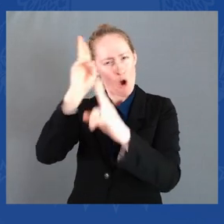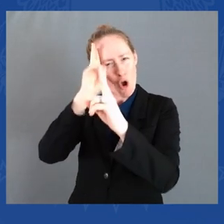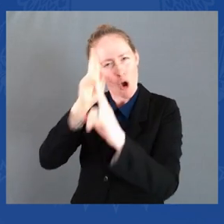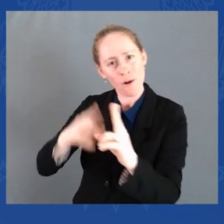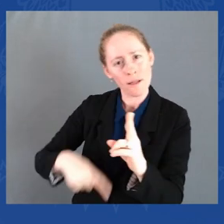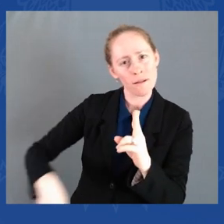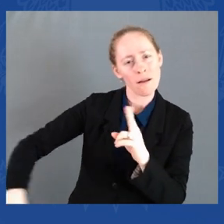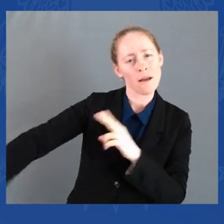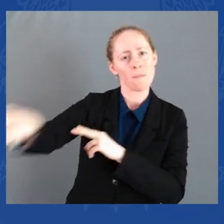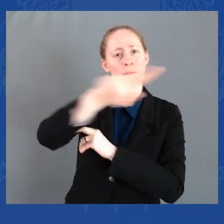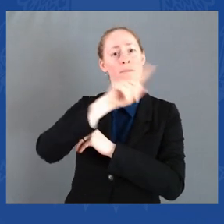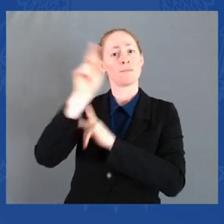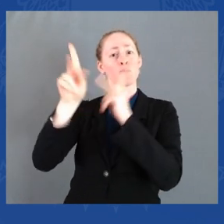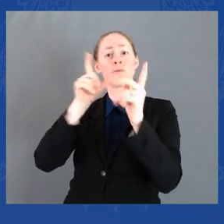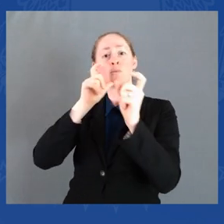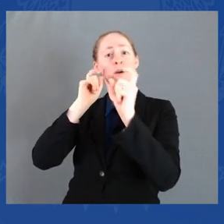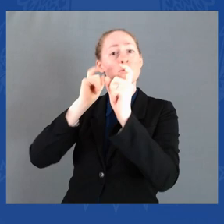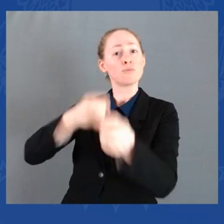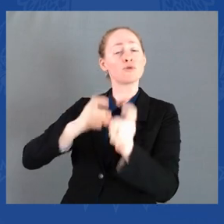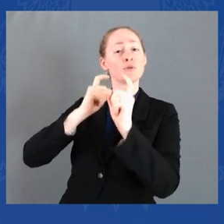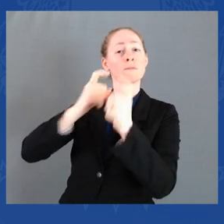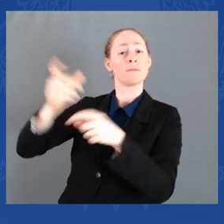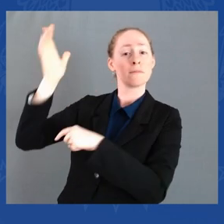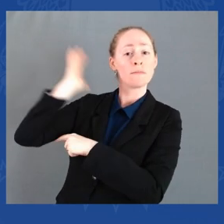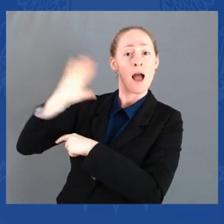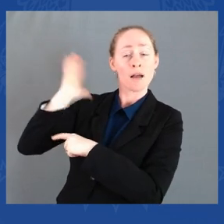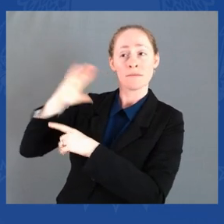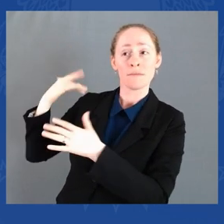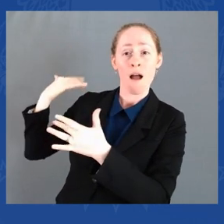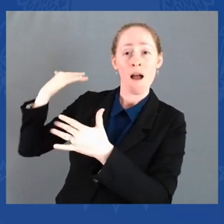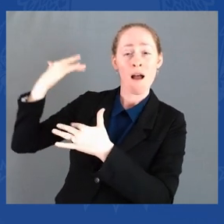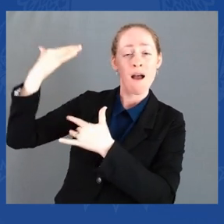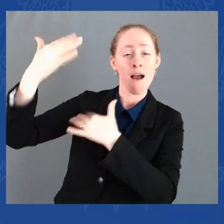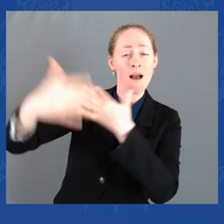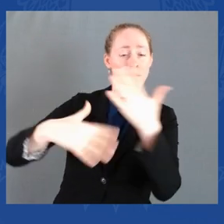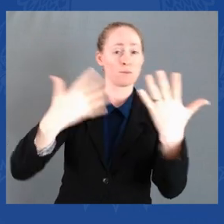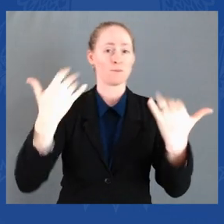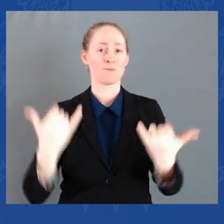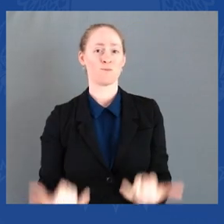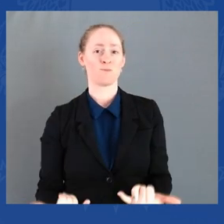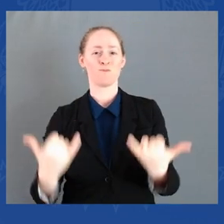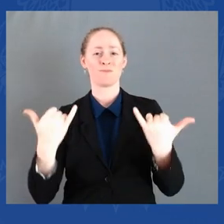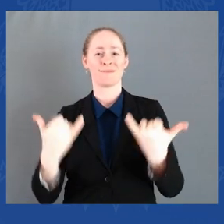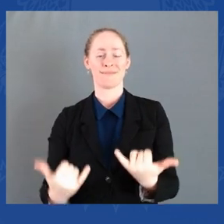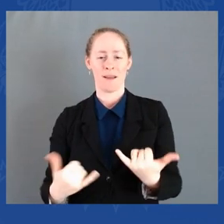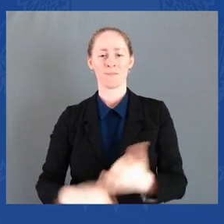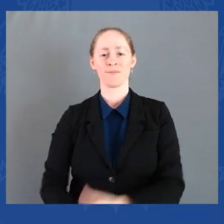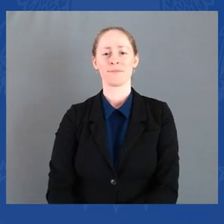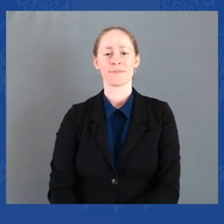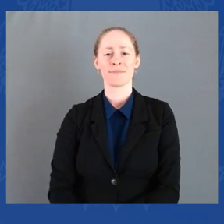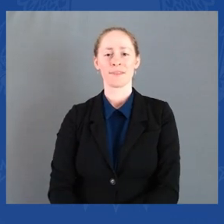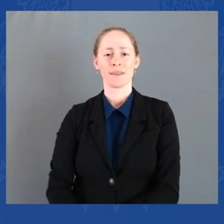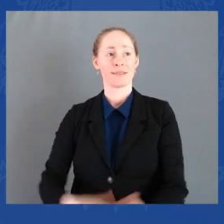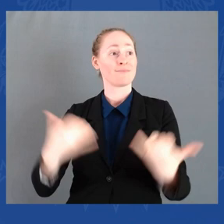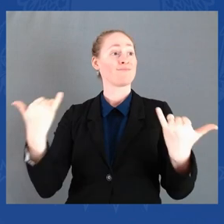that is what this month requires us to do. And I know looking around at the leaders here, we remember it every day of the year.